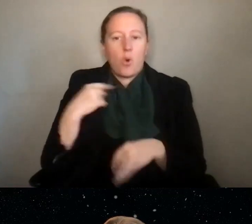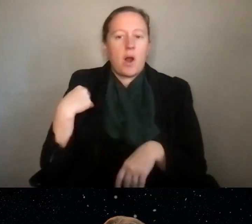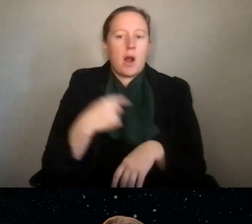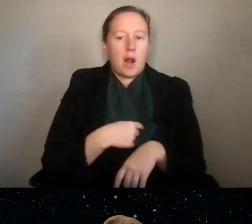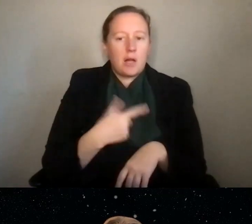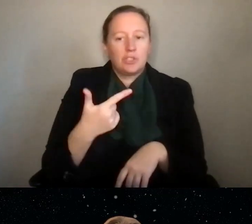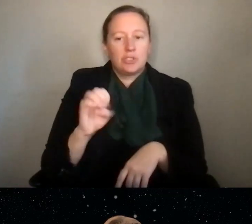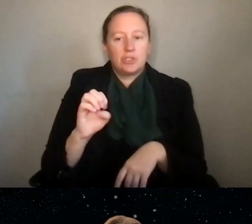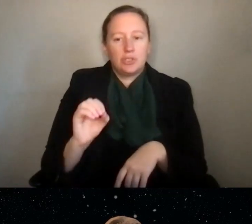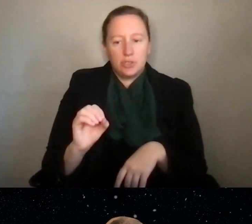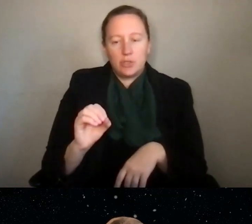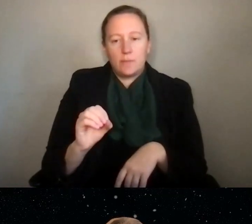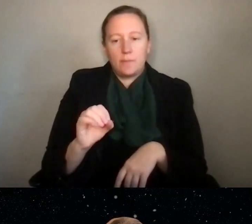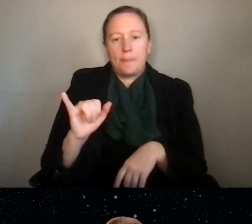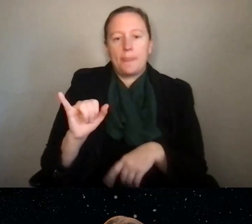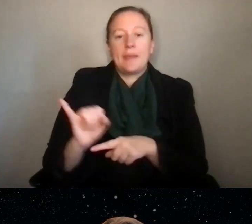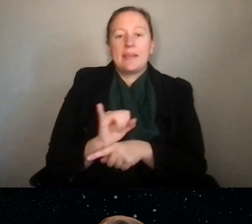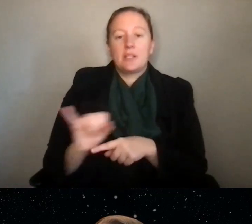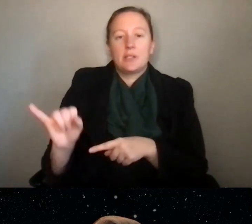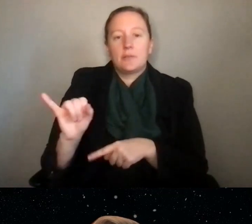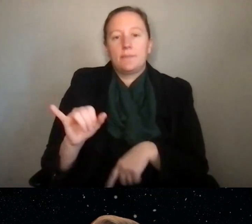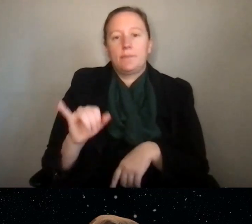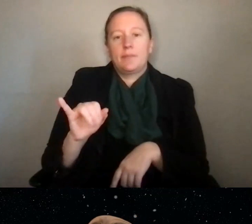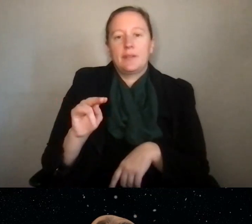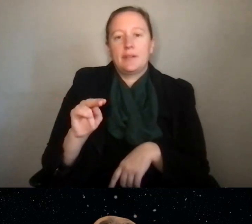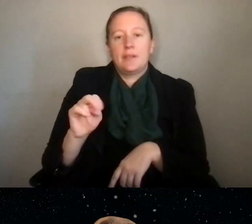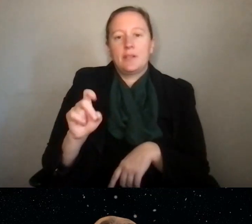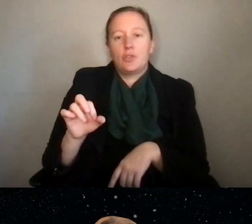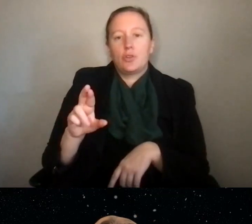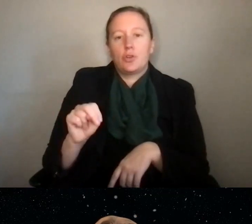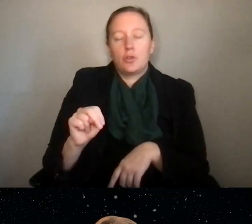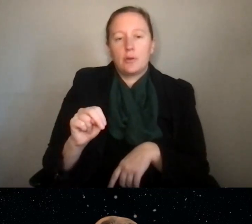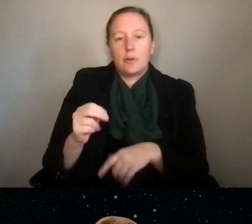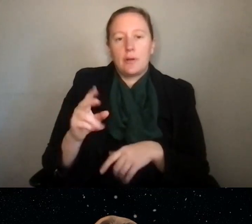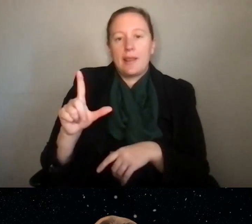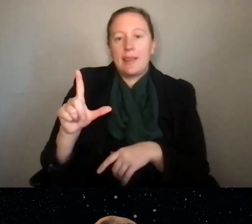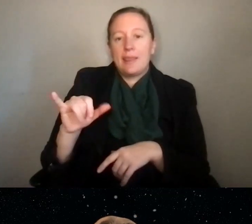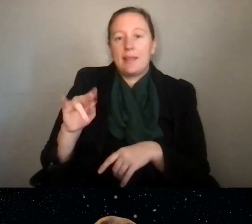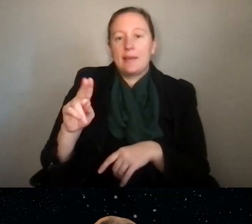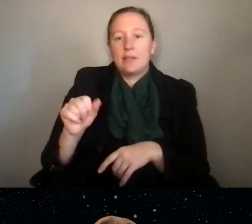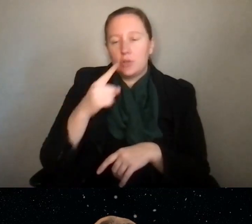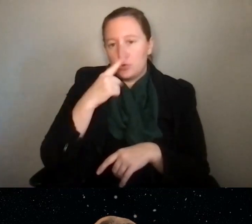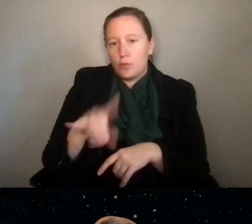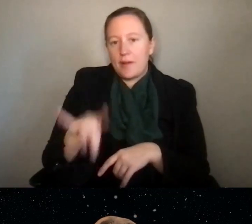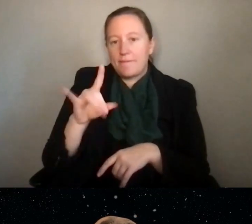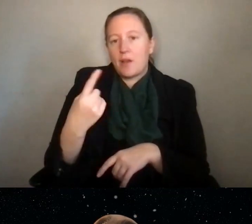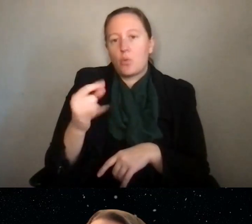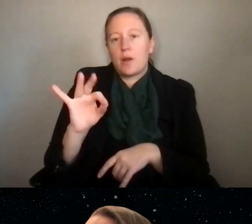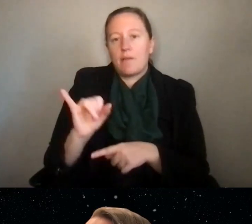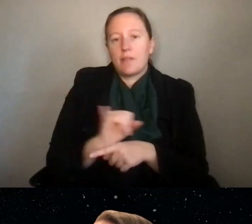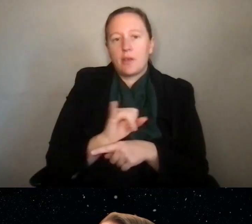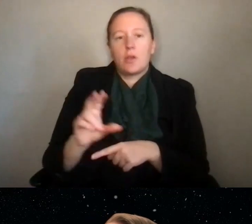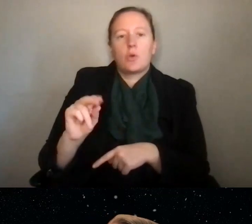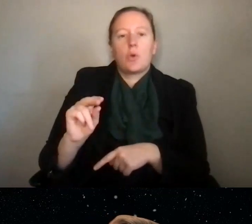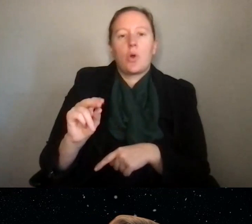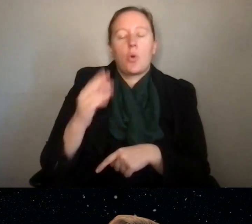include one called Intern. Actually, Lena, if you could find one of the Intern. Oh, wait,